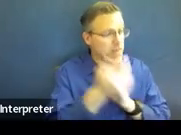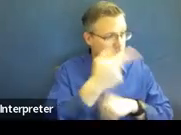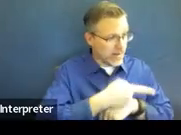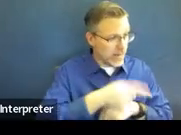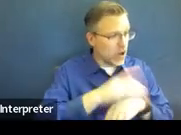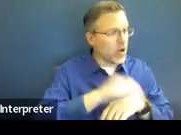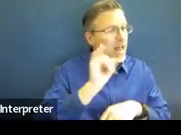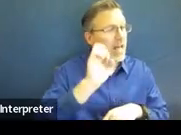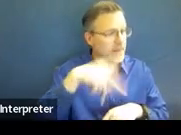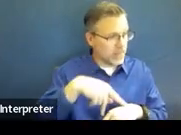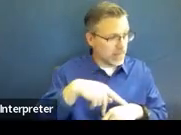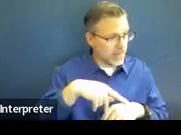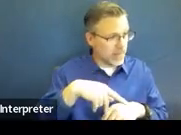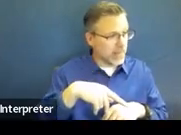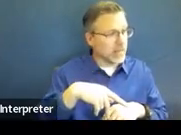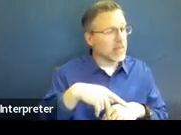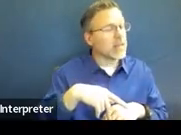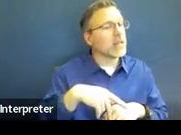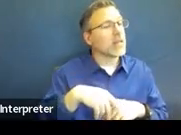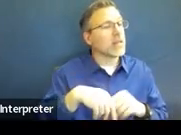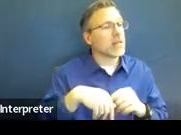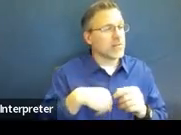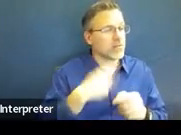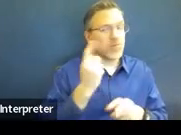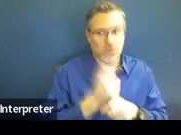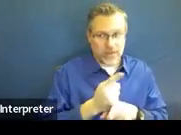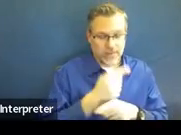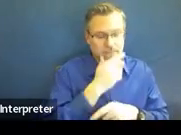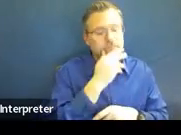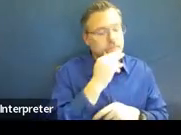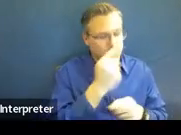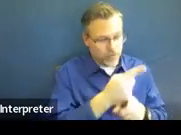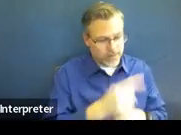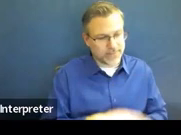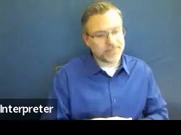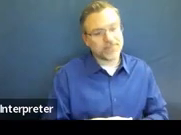it would check out those seven days. Correct.